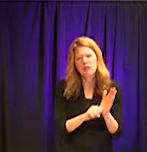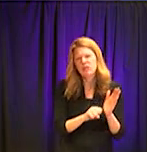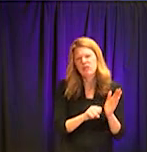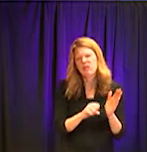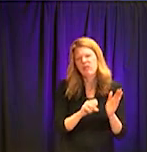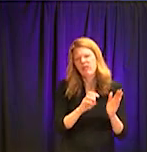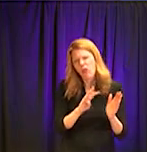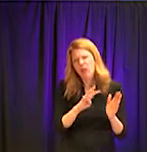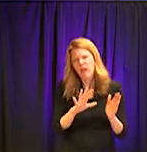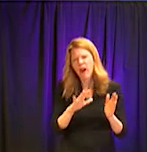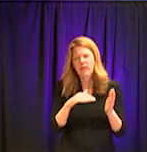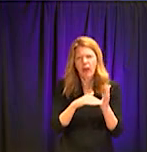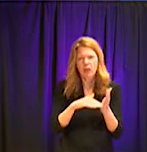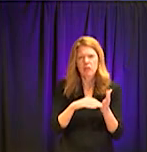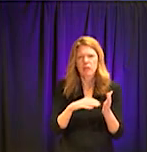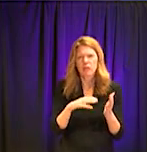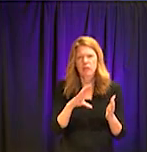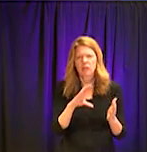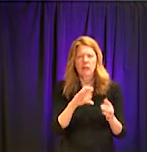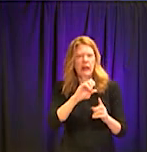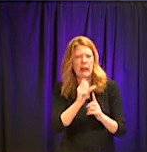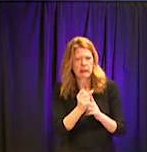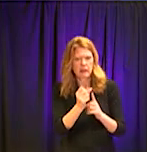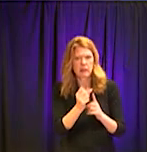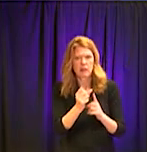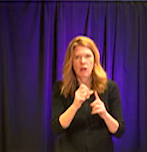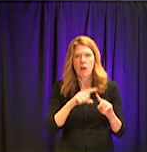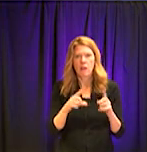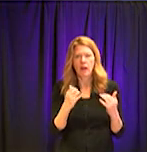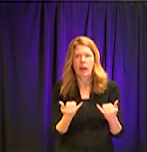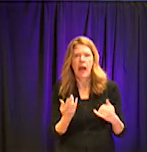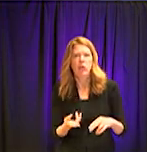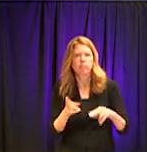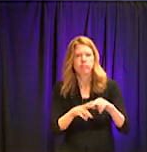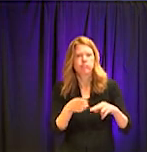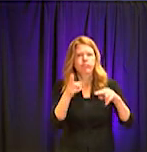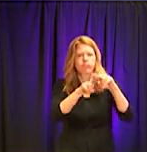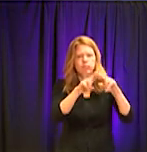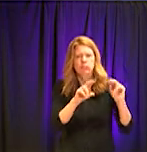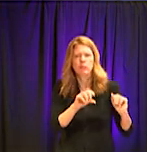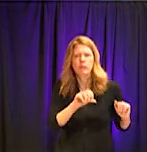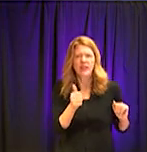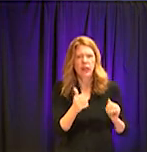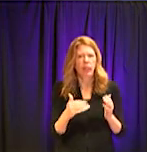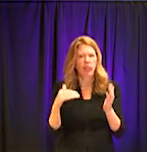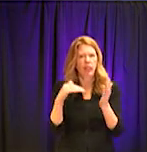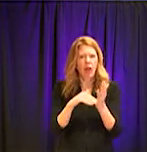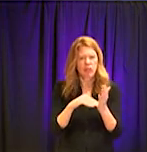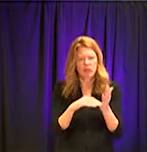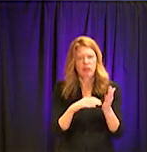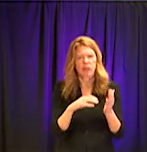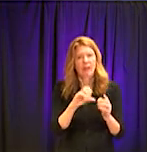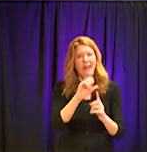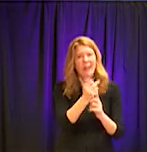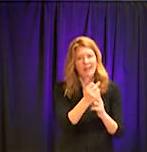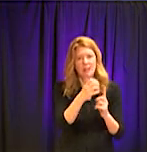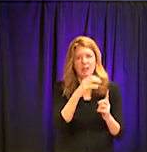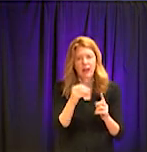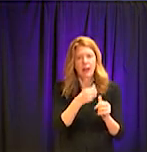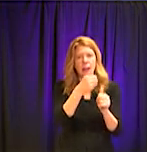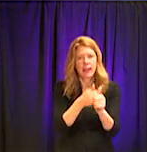nationwide. Now we are up to more than 10,000 cases in the United States and every single state